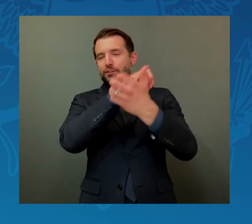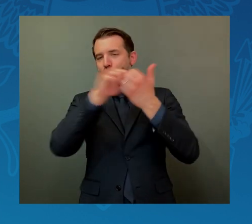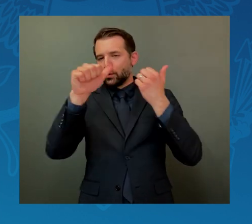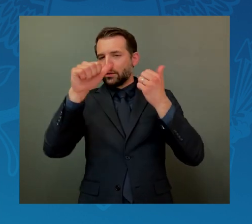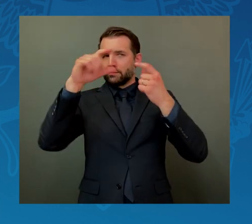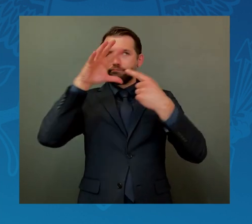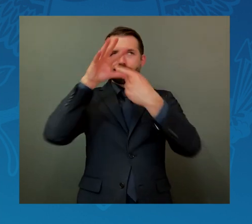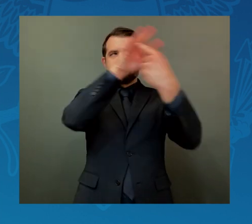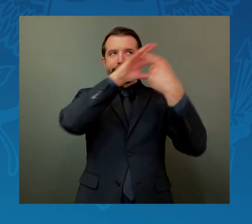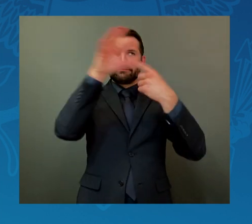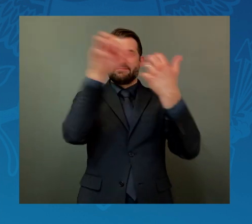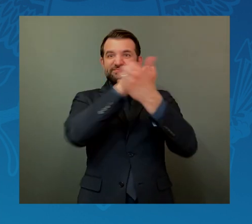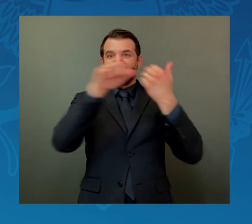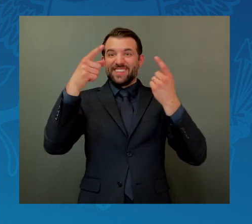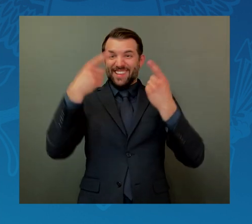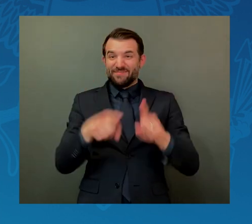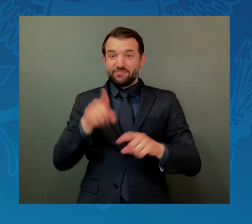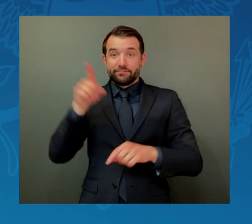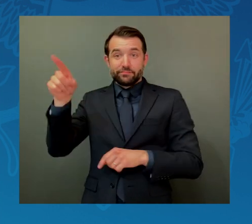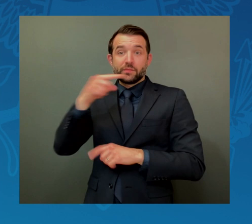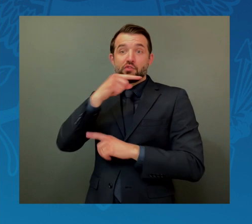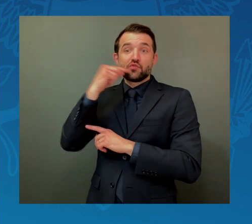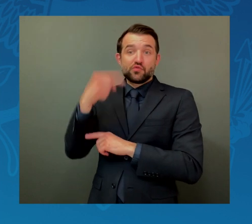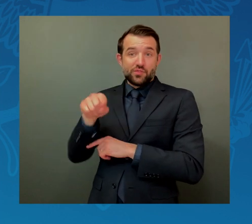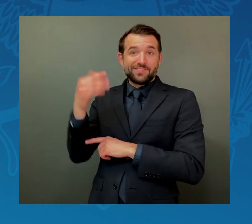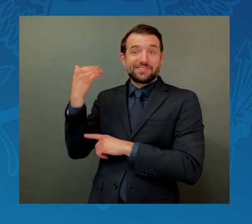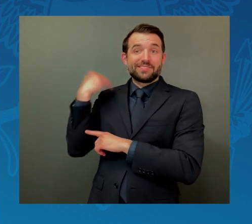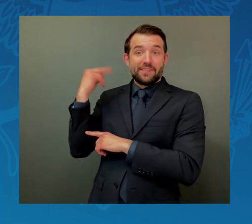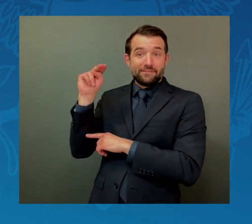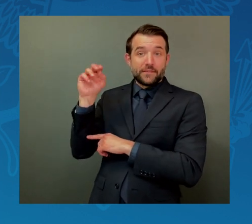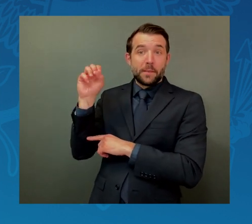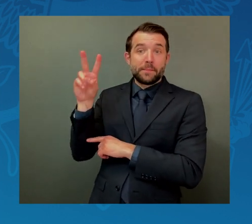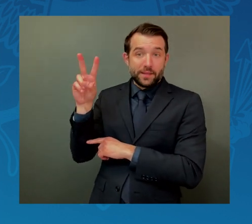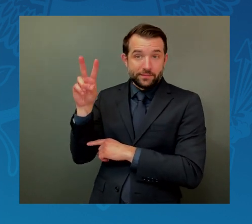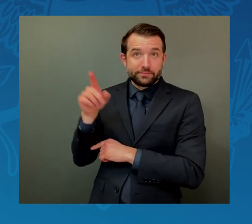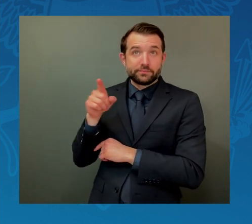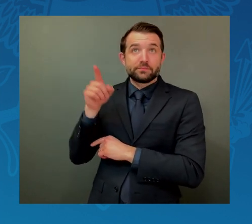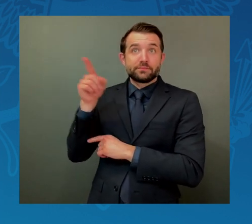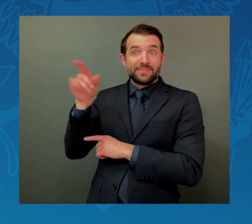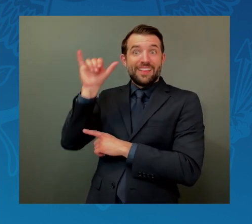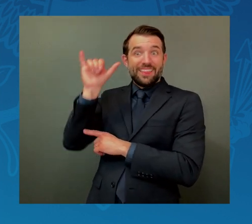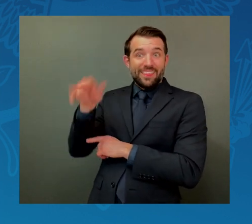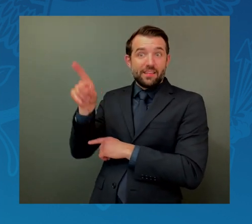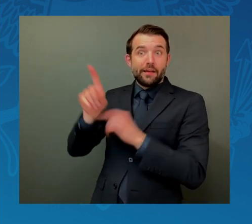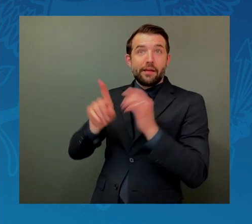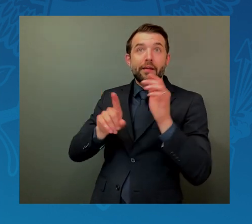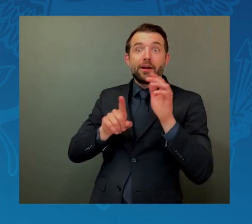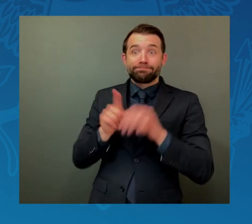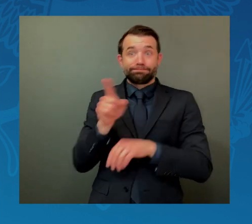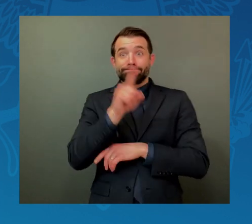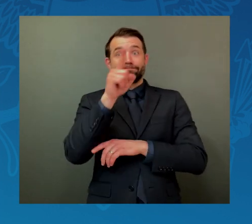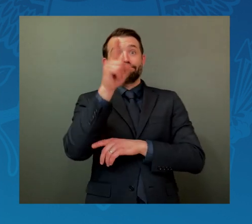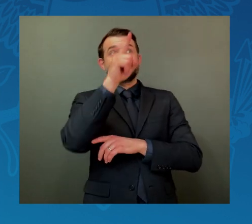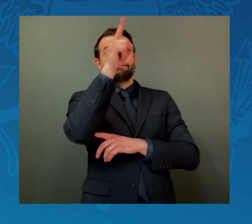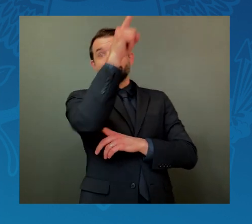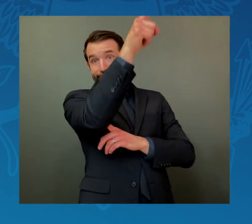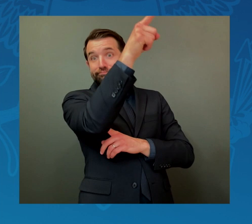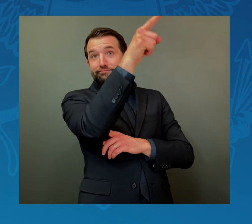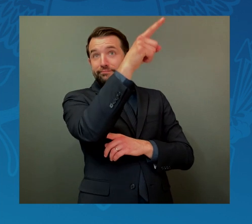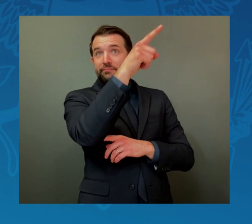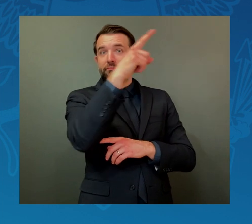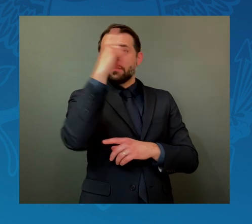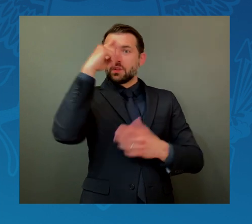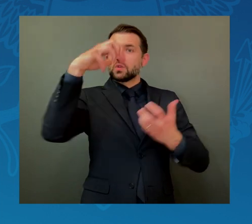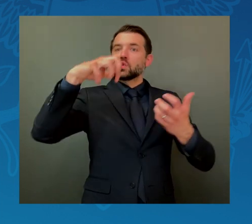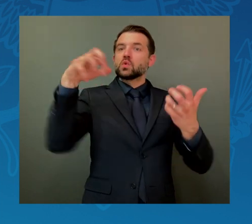November. That, of course, is when Russia launched a missile to destroy a satellite